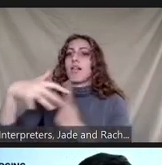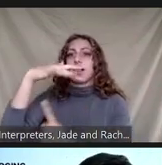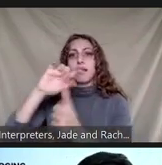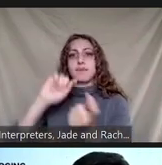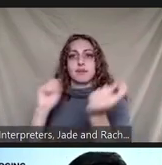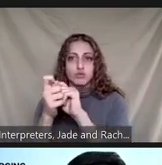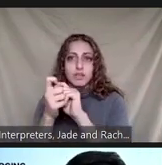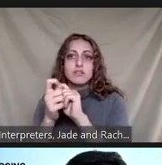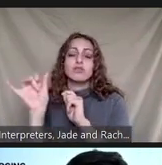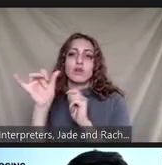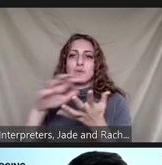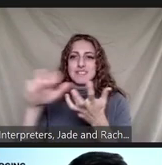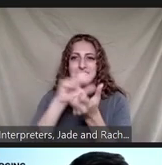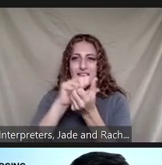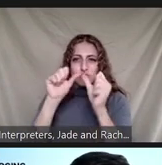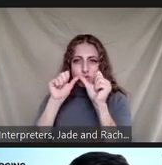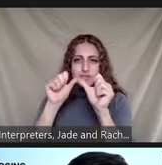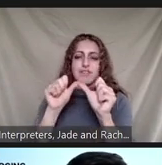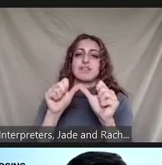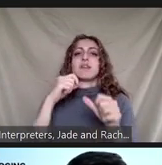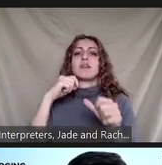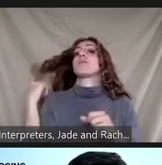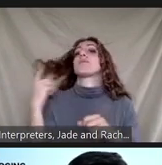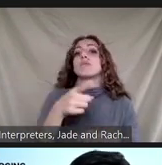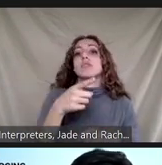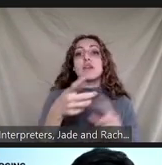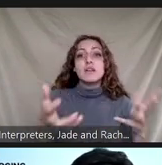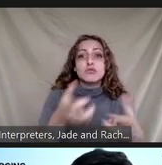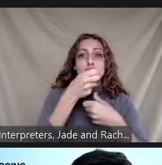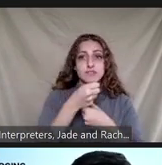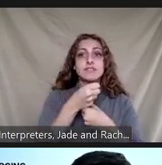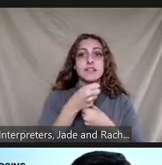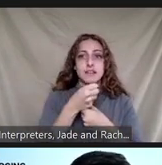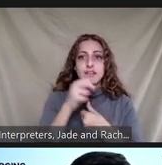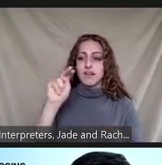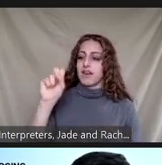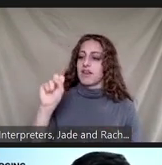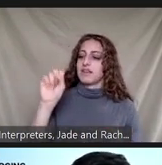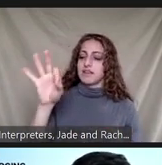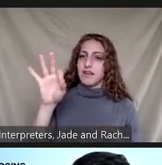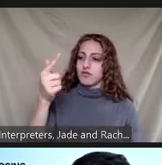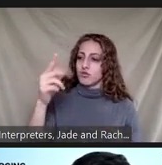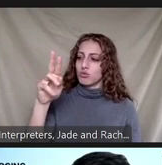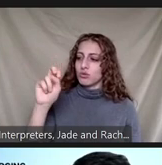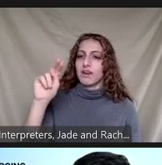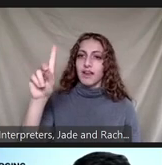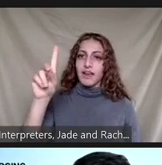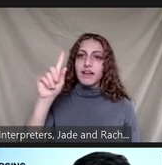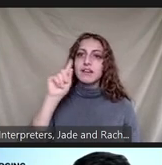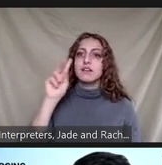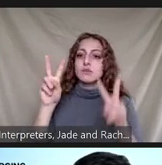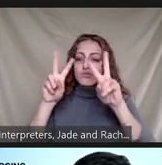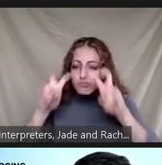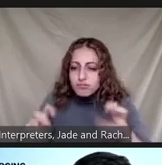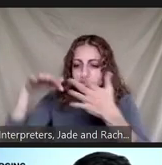resiliency dr choy received an nsf national science foundation rapid grant to look at covet 19 and its